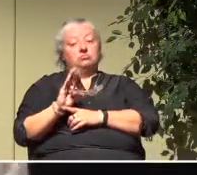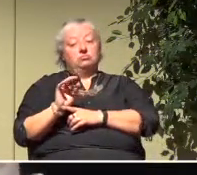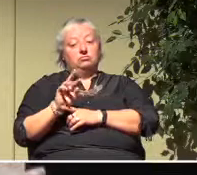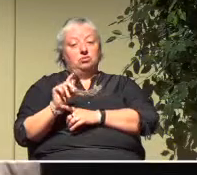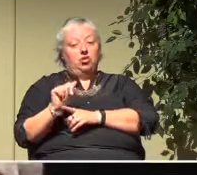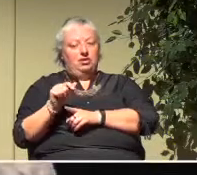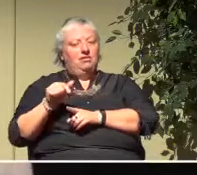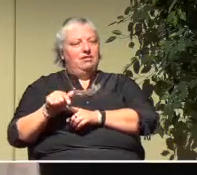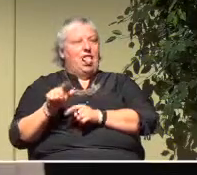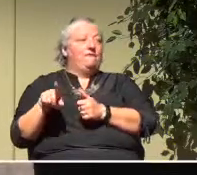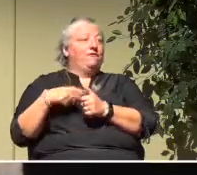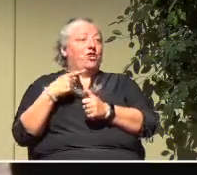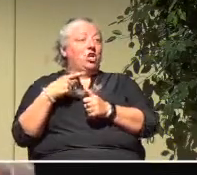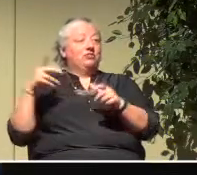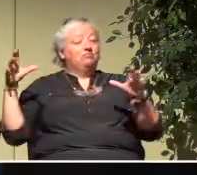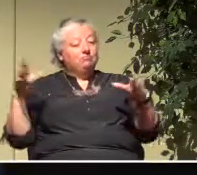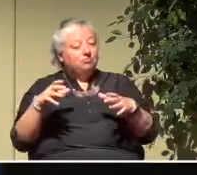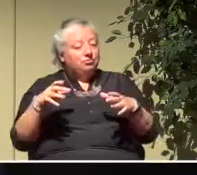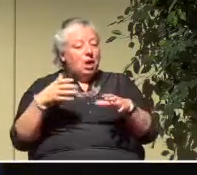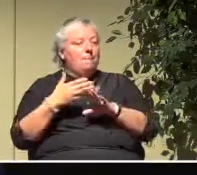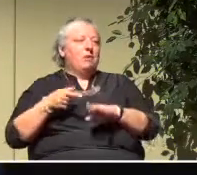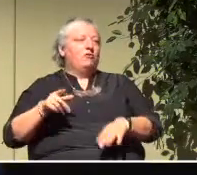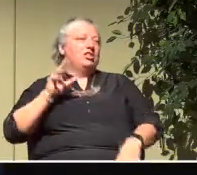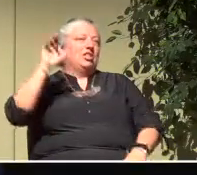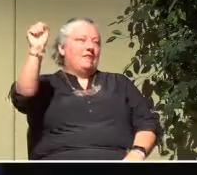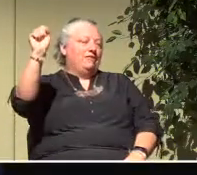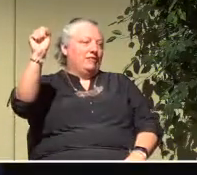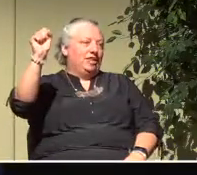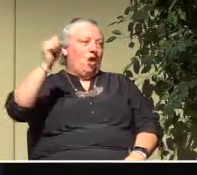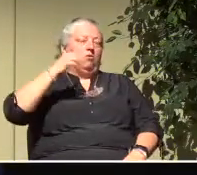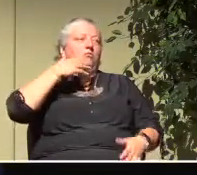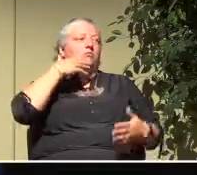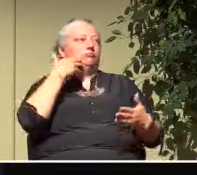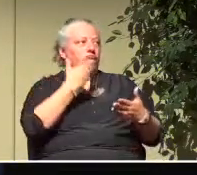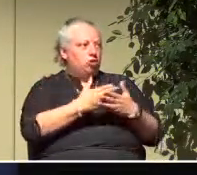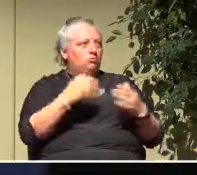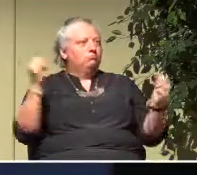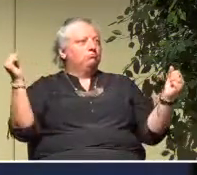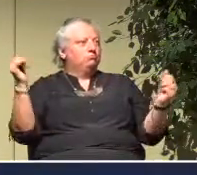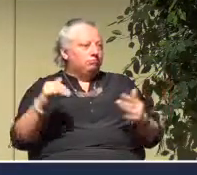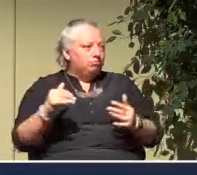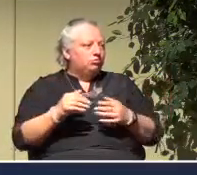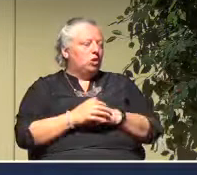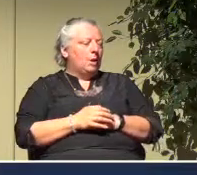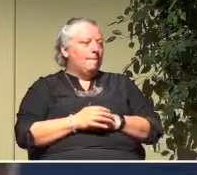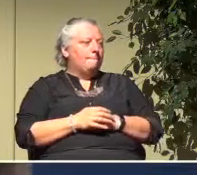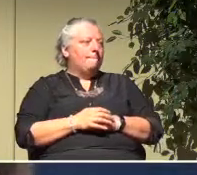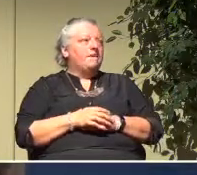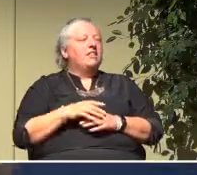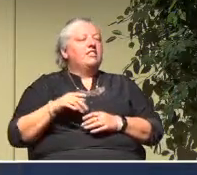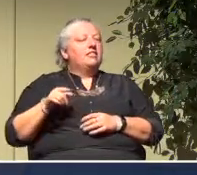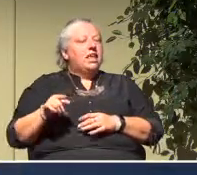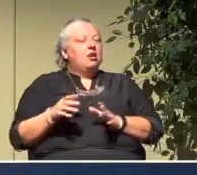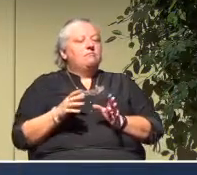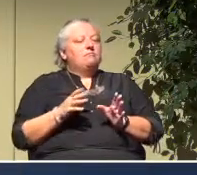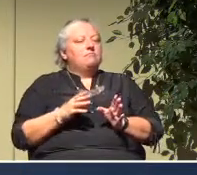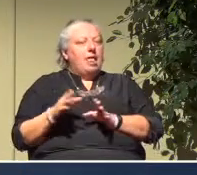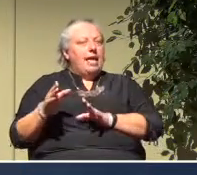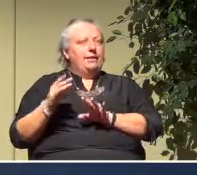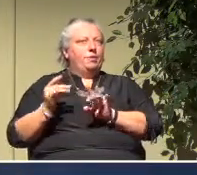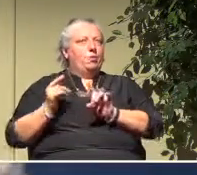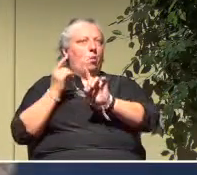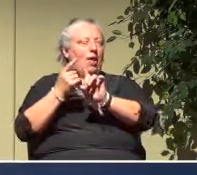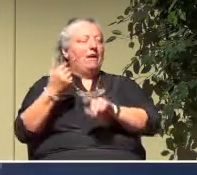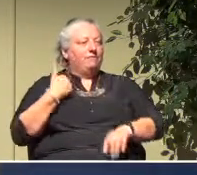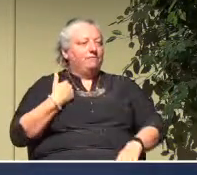week before she left. And I understand it was very well received. But there's an intentionality to that that we're going to need.